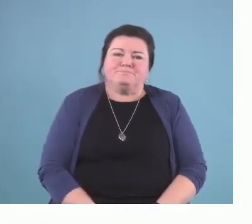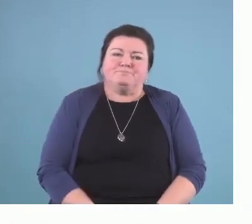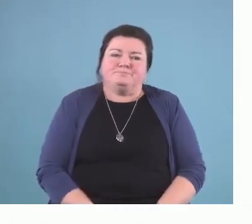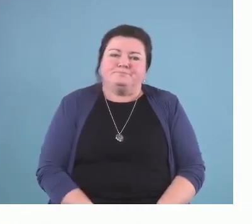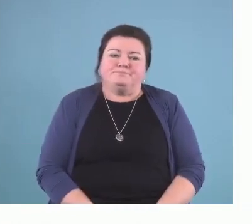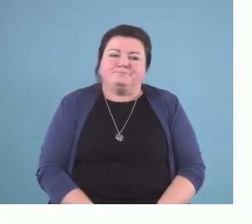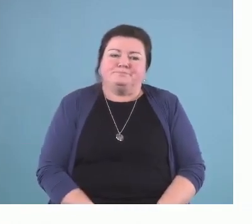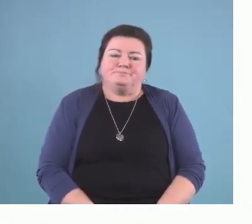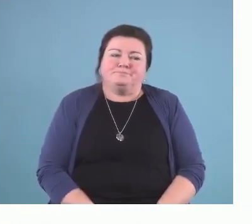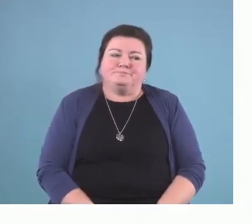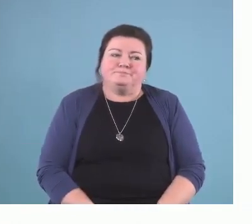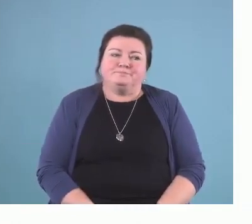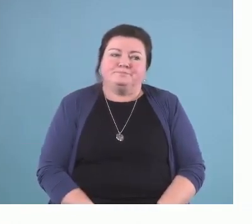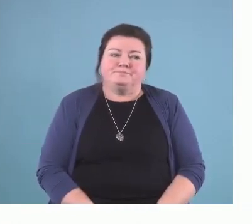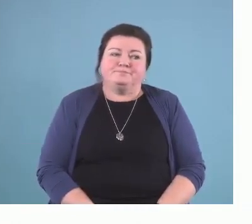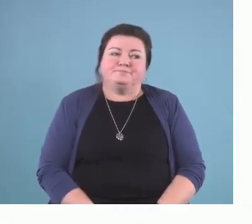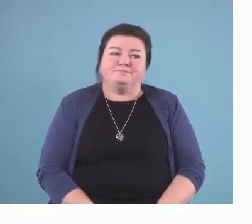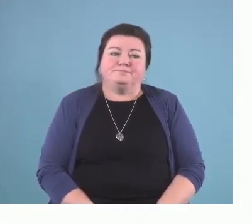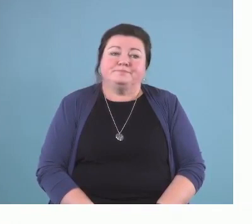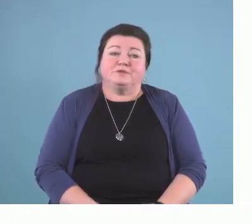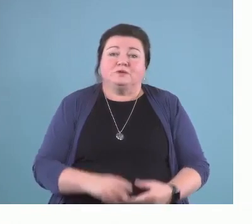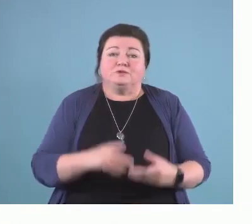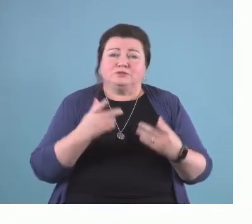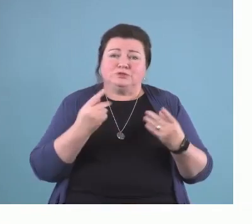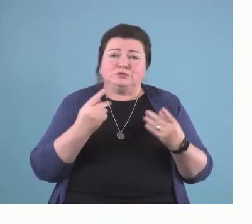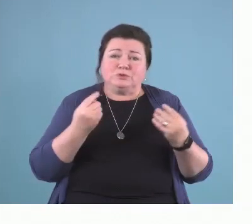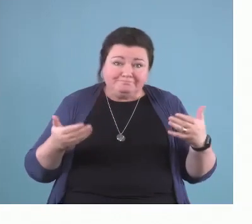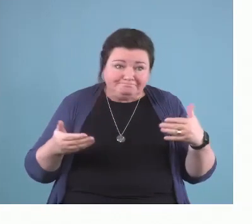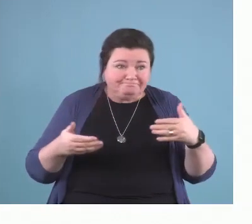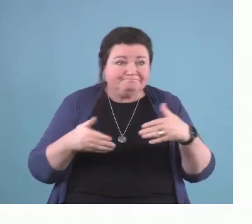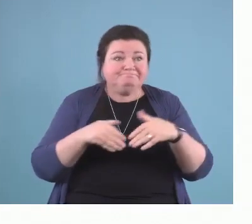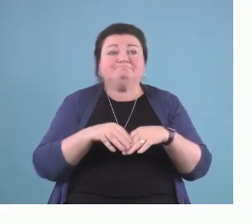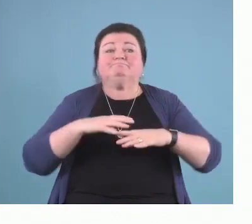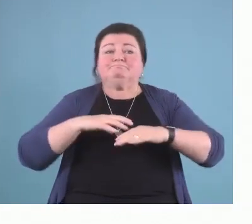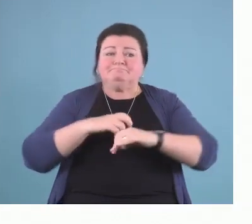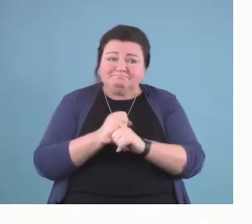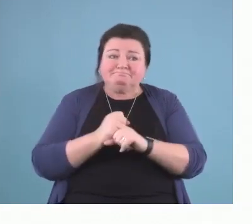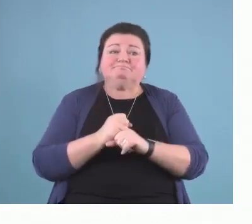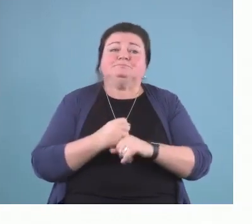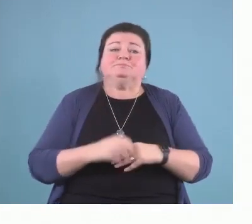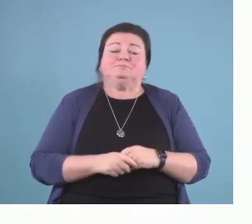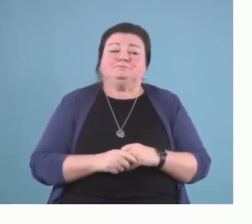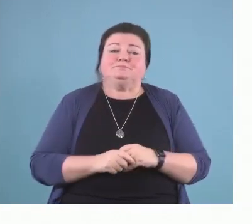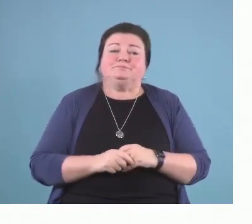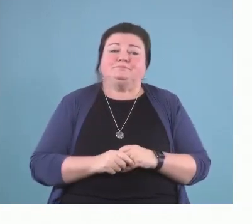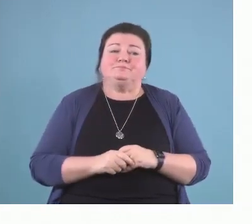Okay, I'm just going to try and wrap up here shortly. So, if you can go to the next slide, please. So, there's much to learn about